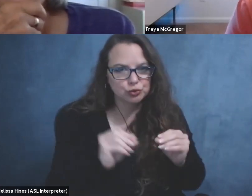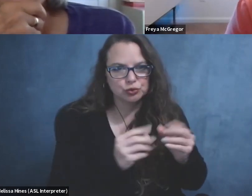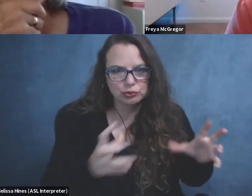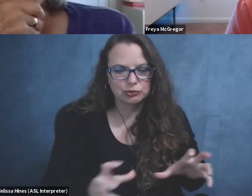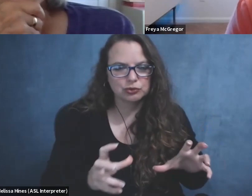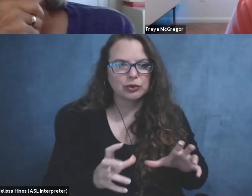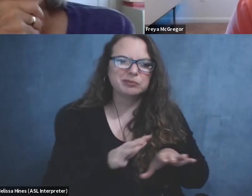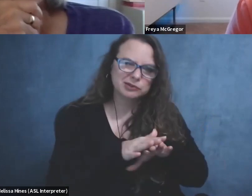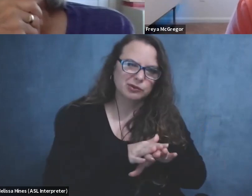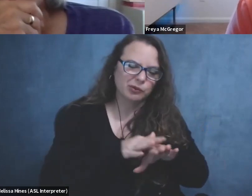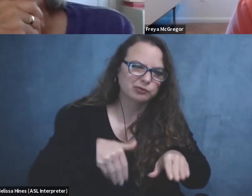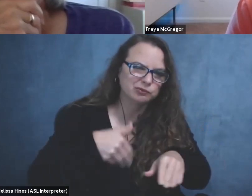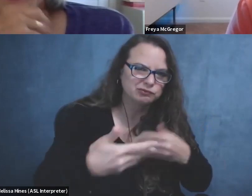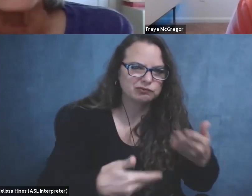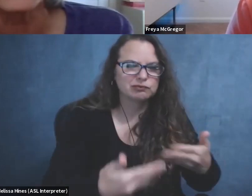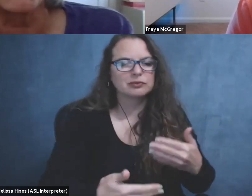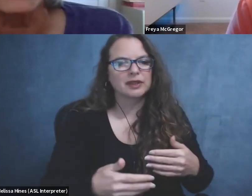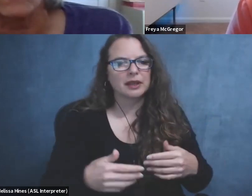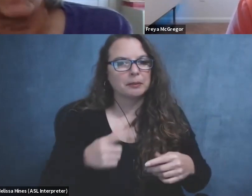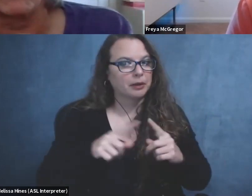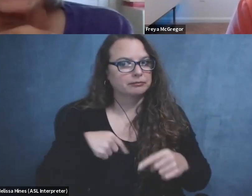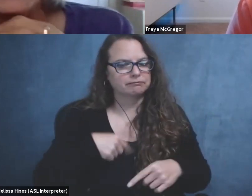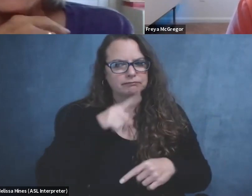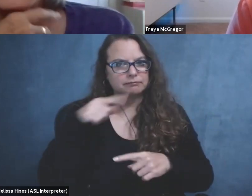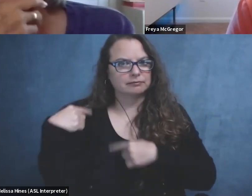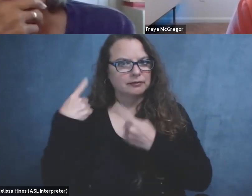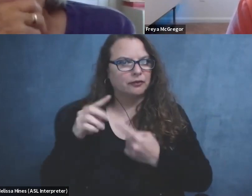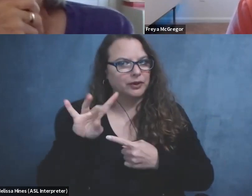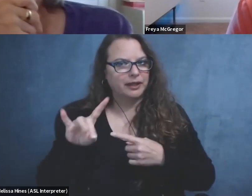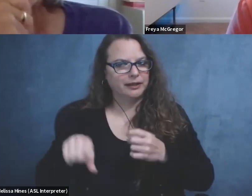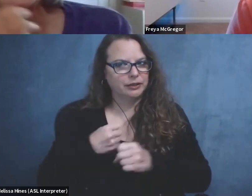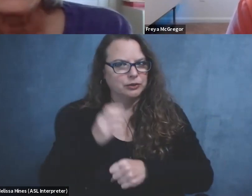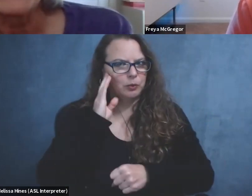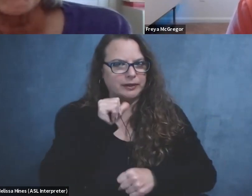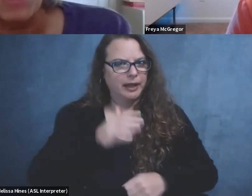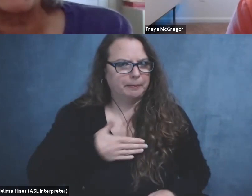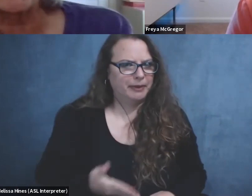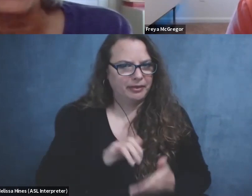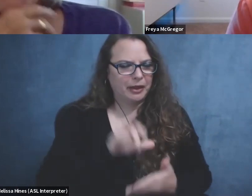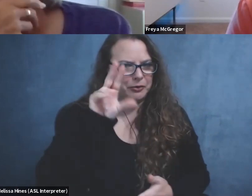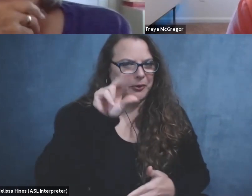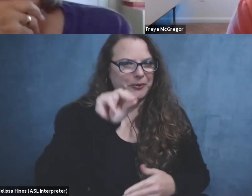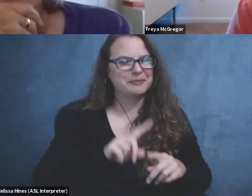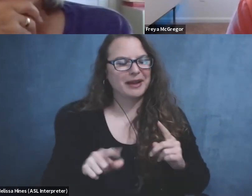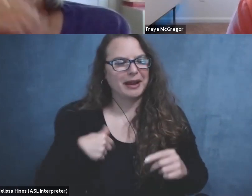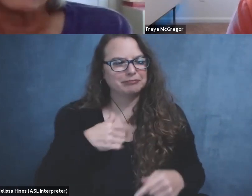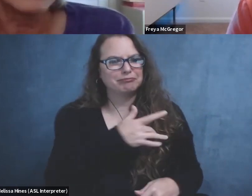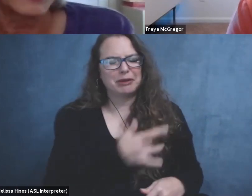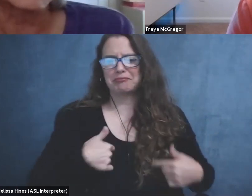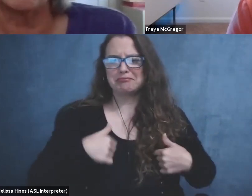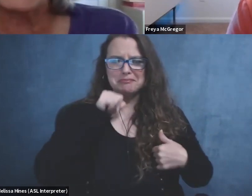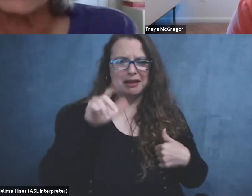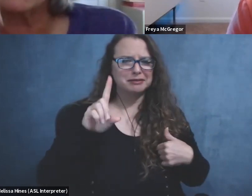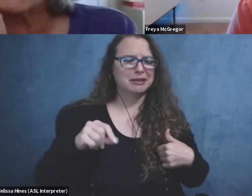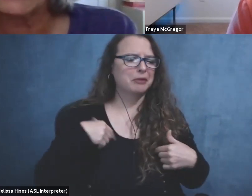have a tendency to think that I'm not disabled at all. And so I will just run through my life thinking I can,